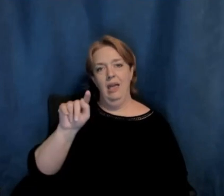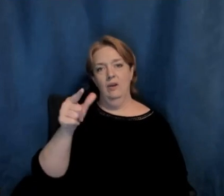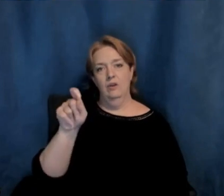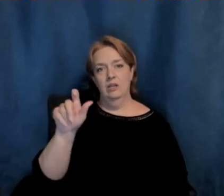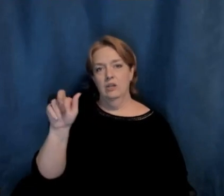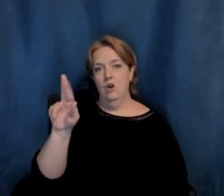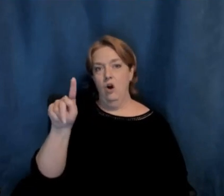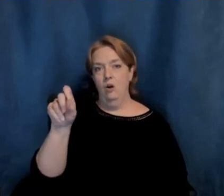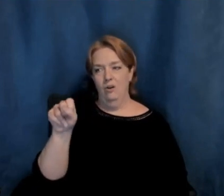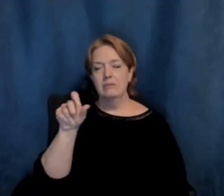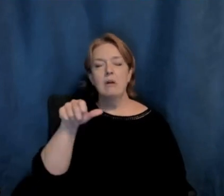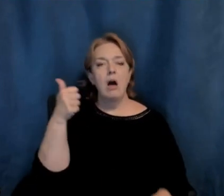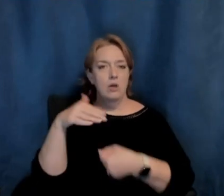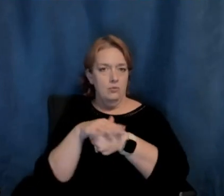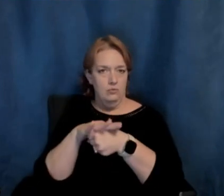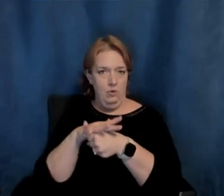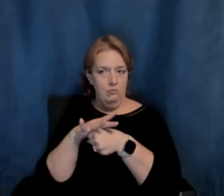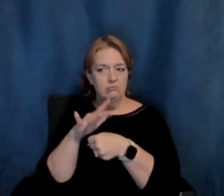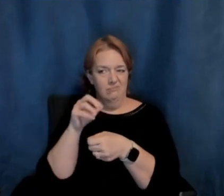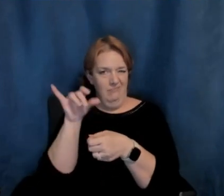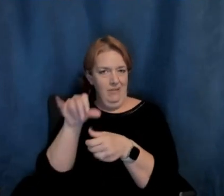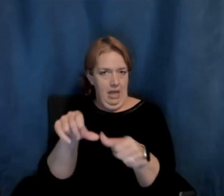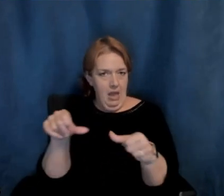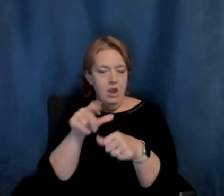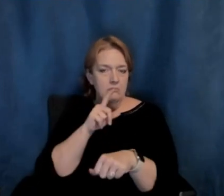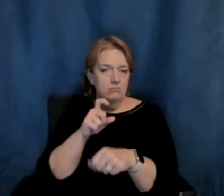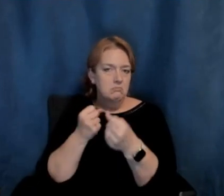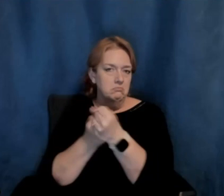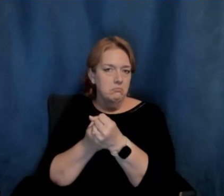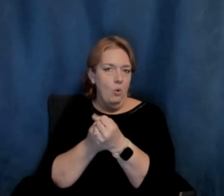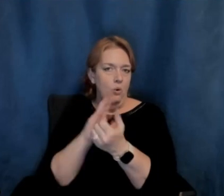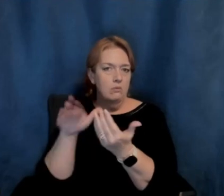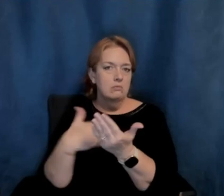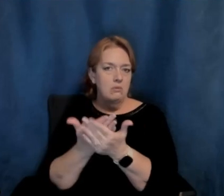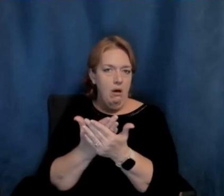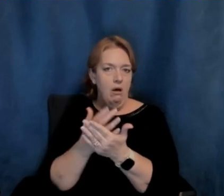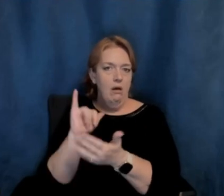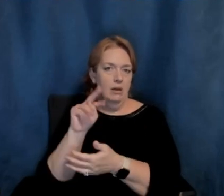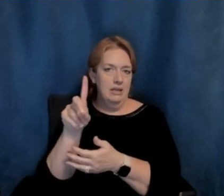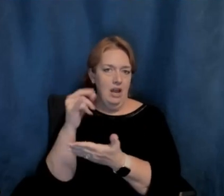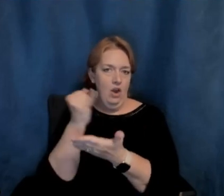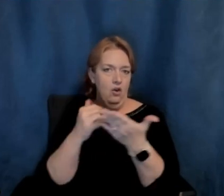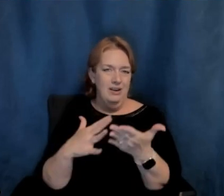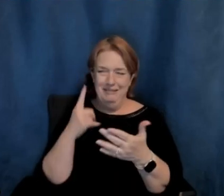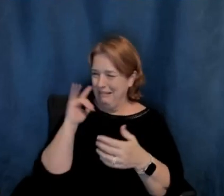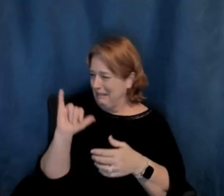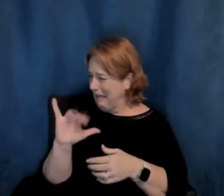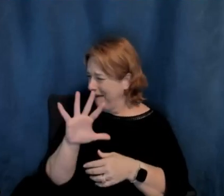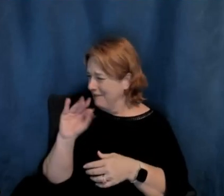supports all Indiana artists. It's, I think, 50 years old, still a historic